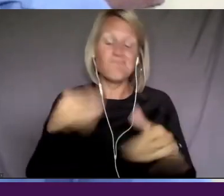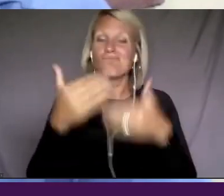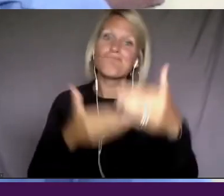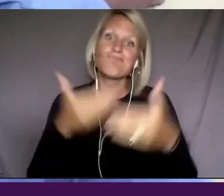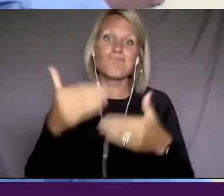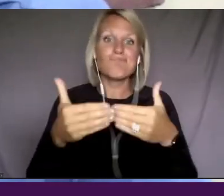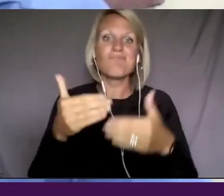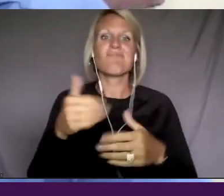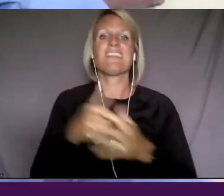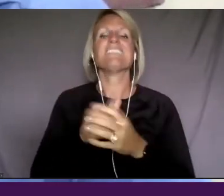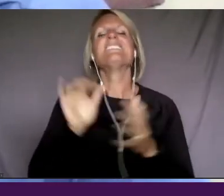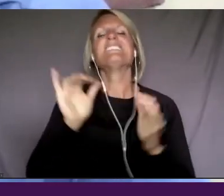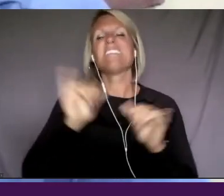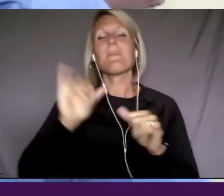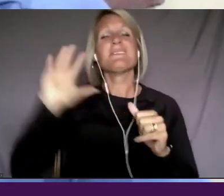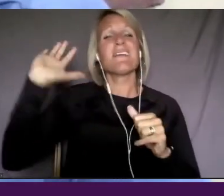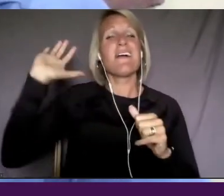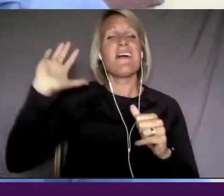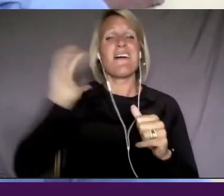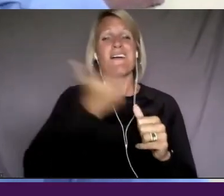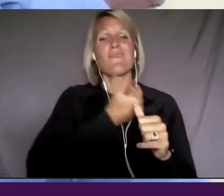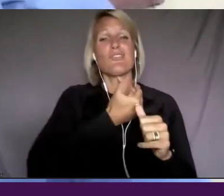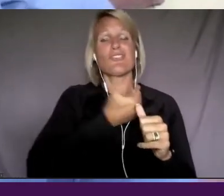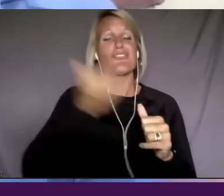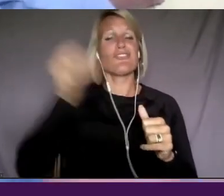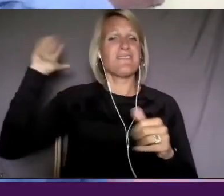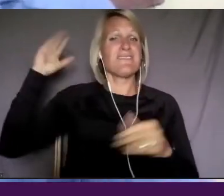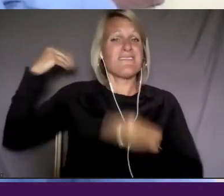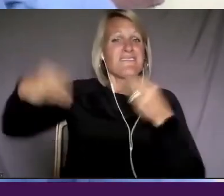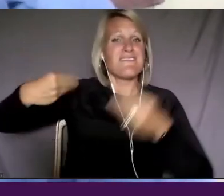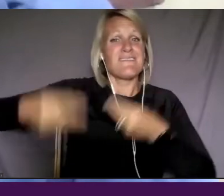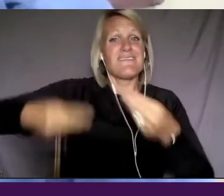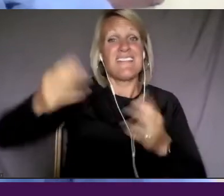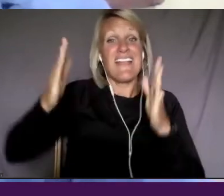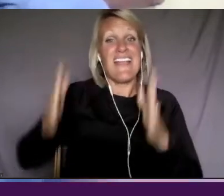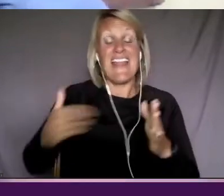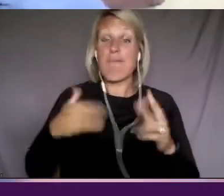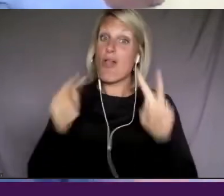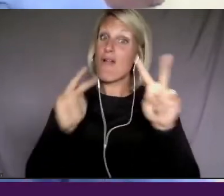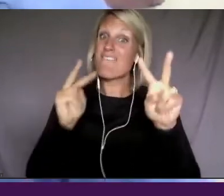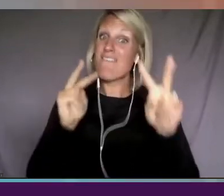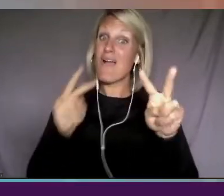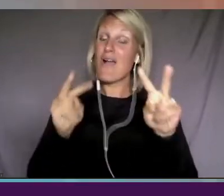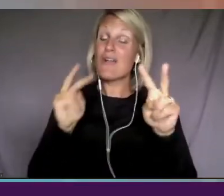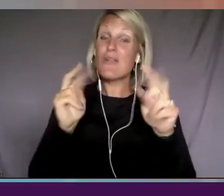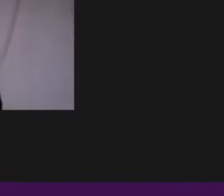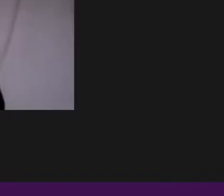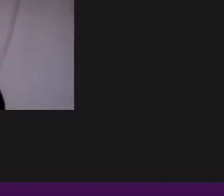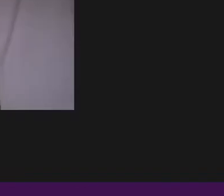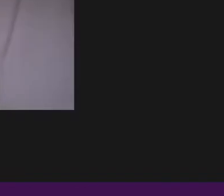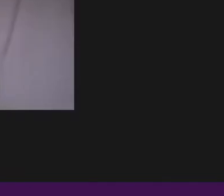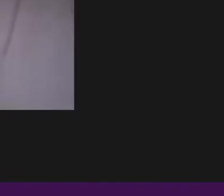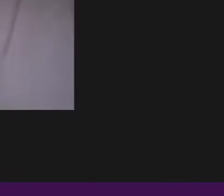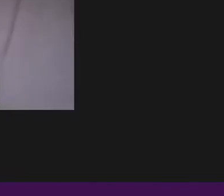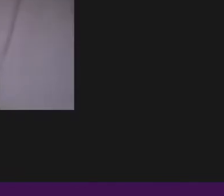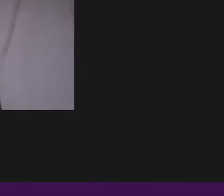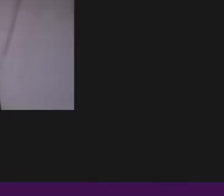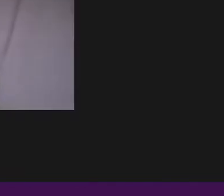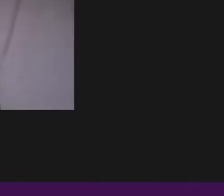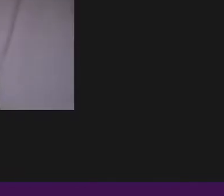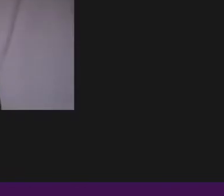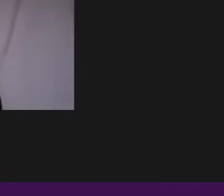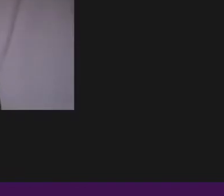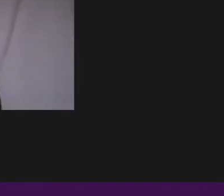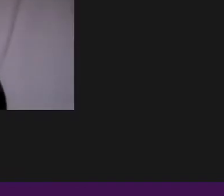have. And as we continue to do, and I look forward to bigger budgets, bigger, creativity. I